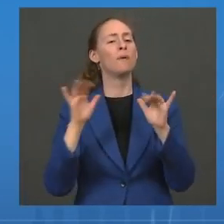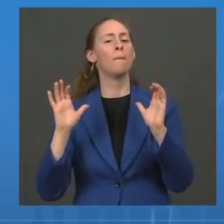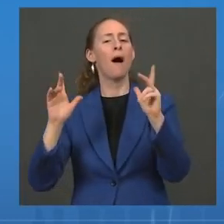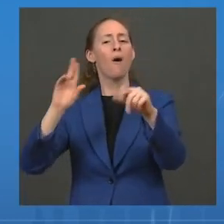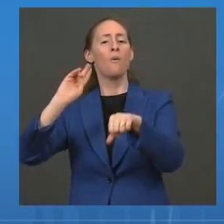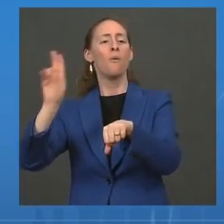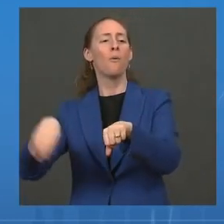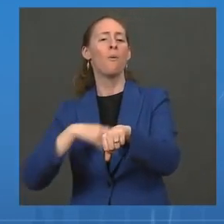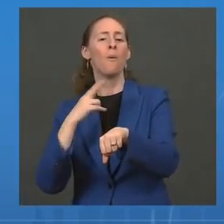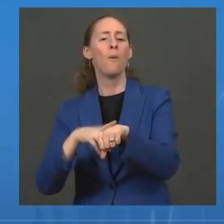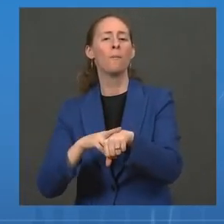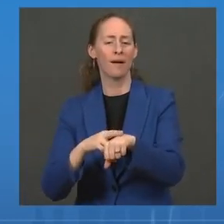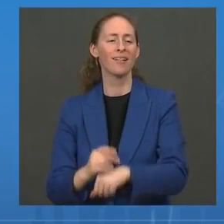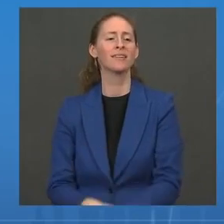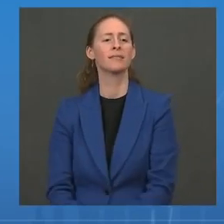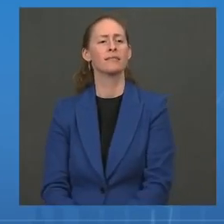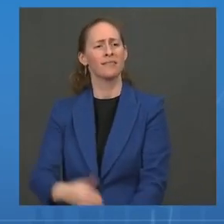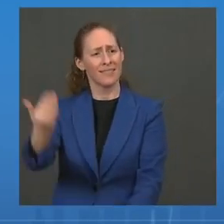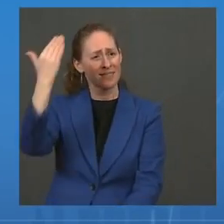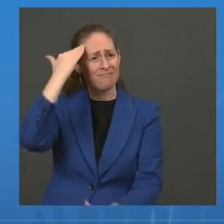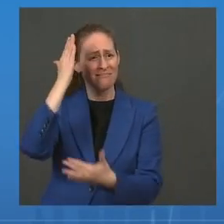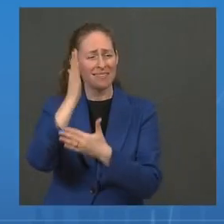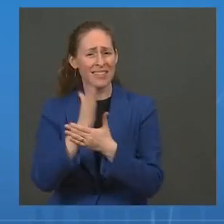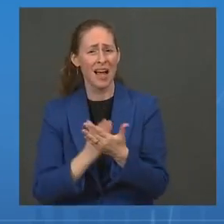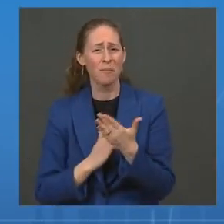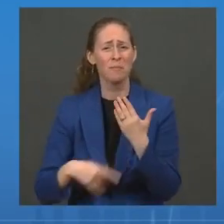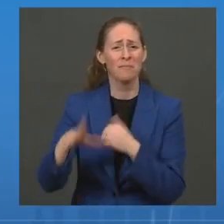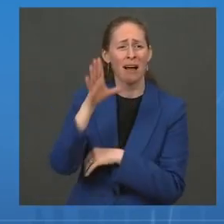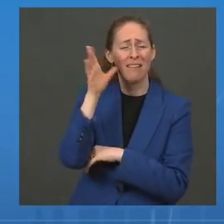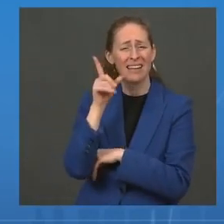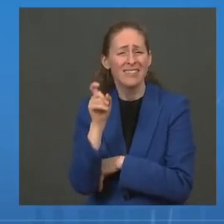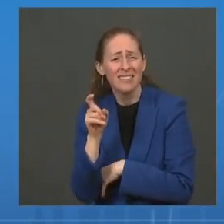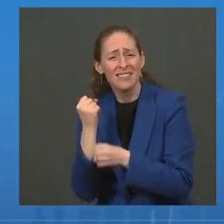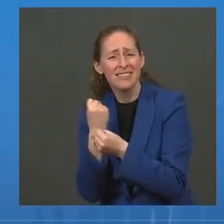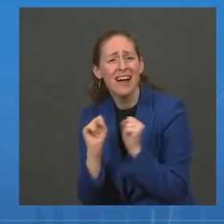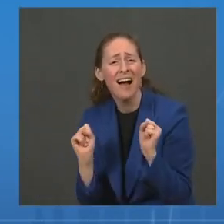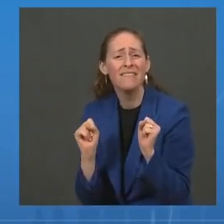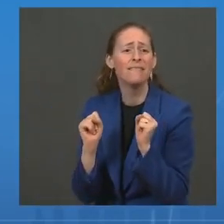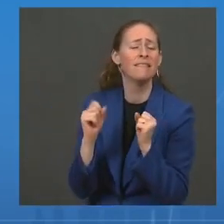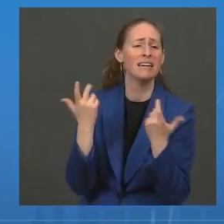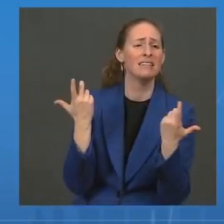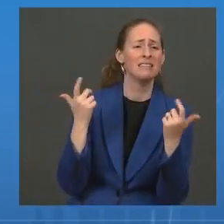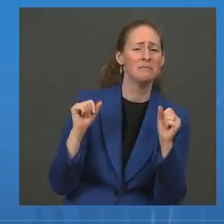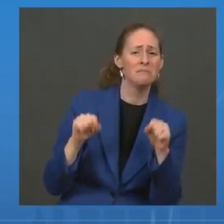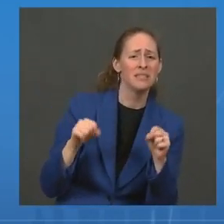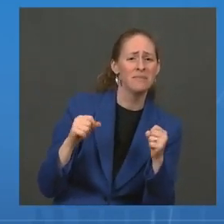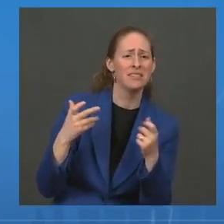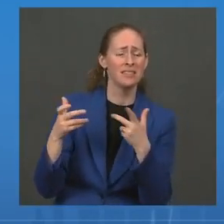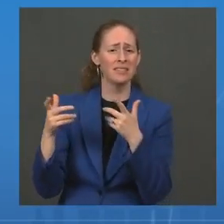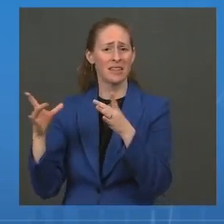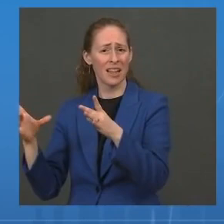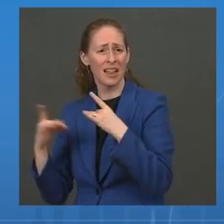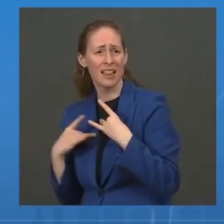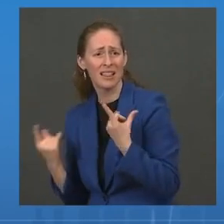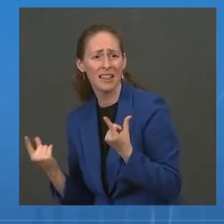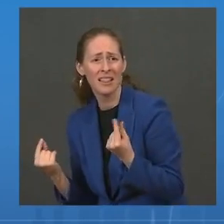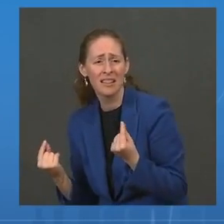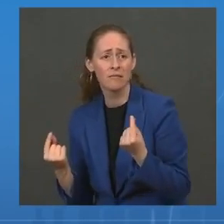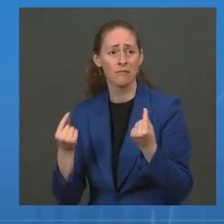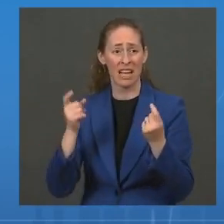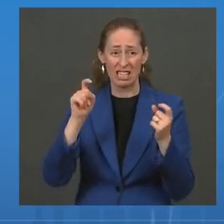from some parents. Is the vaccine safe? What are the risks of COVID-19? Should I vaccinate my own child?